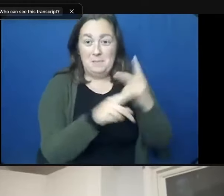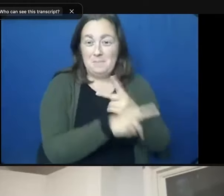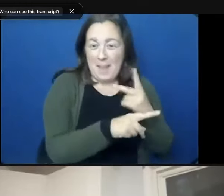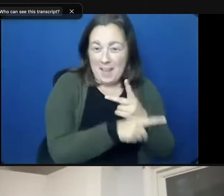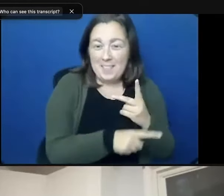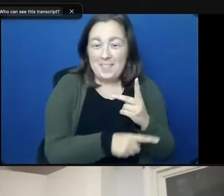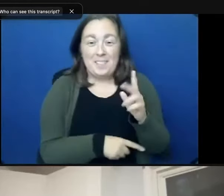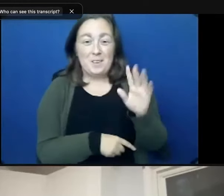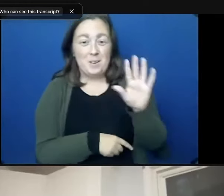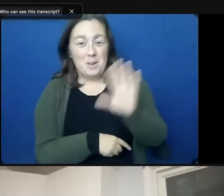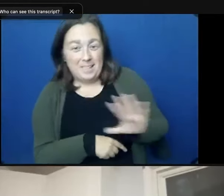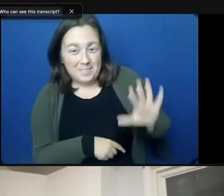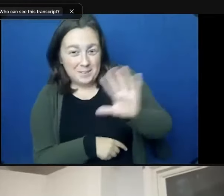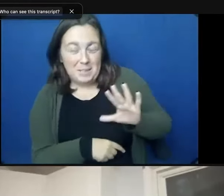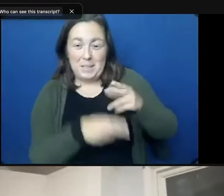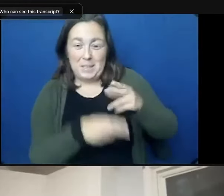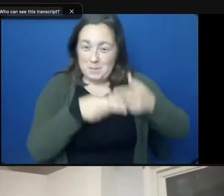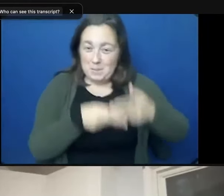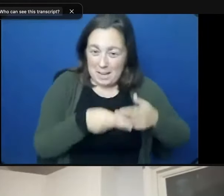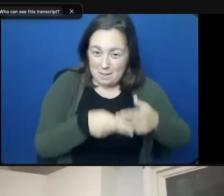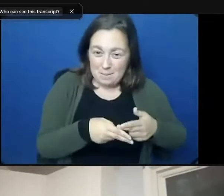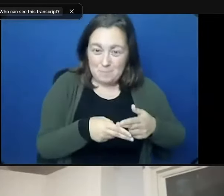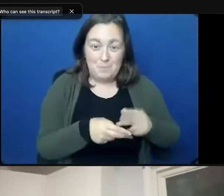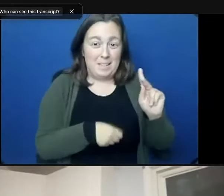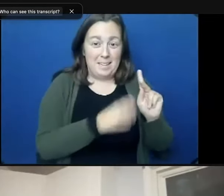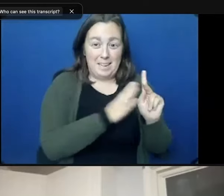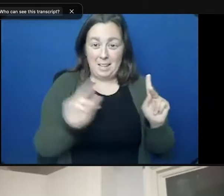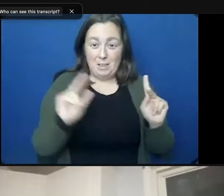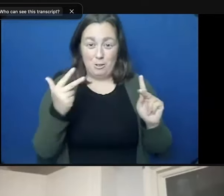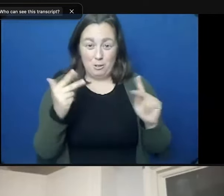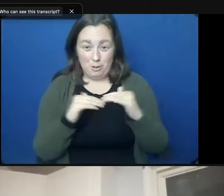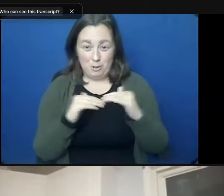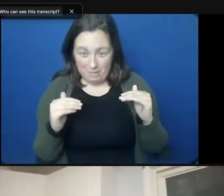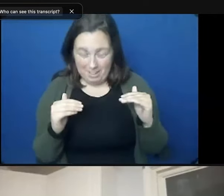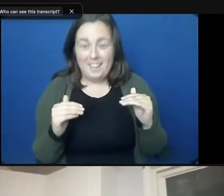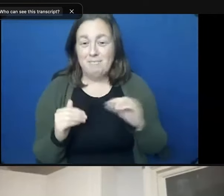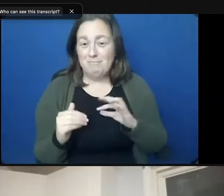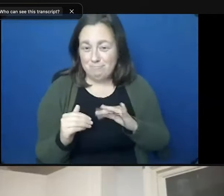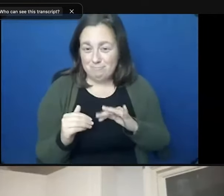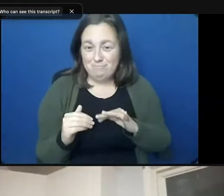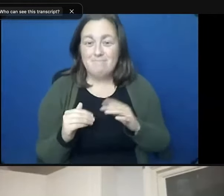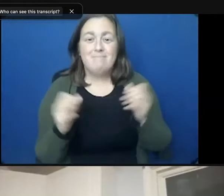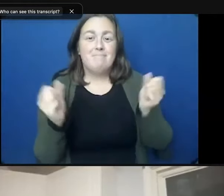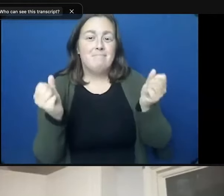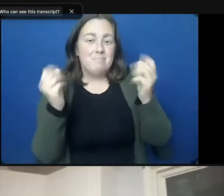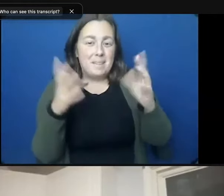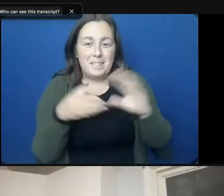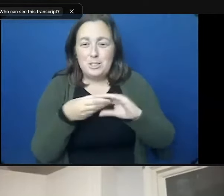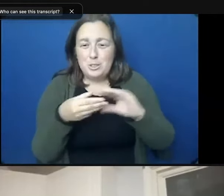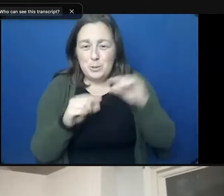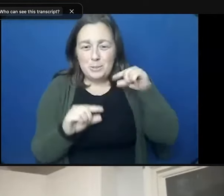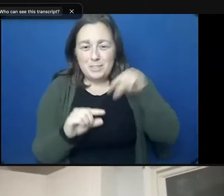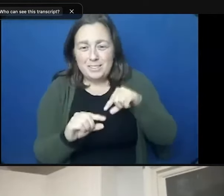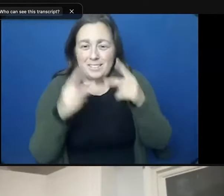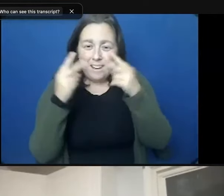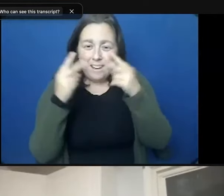for grades K through three. Many Halloween fall stories are being read aloud with prompts and other activities